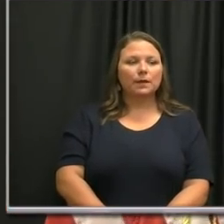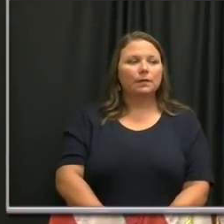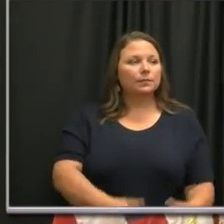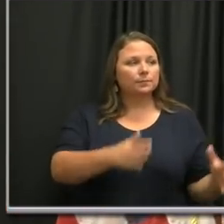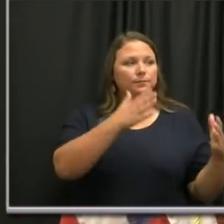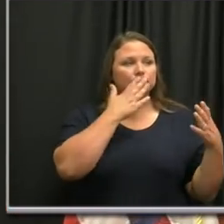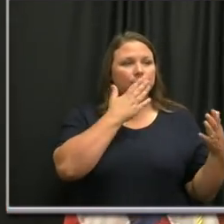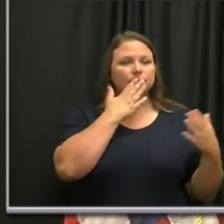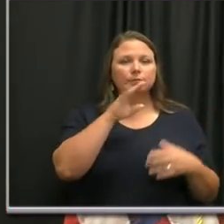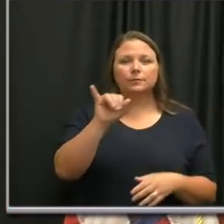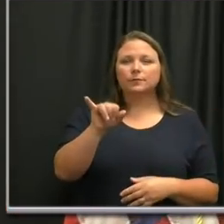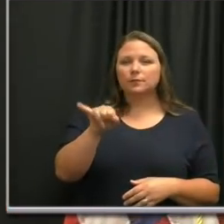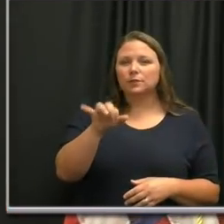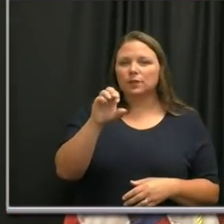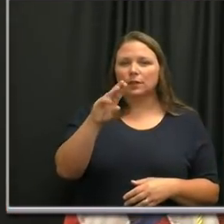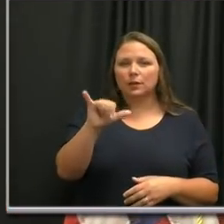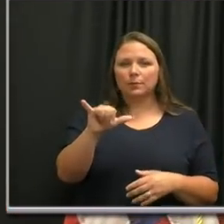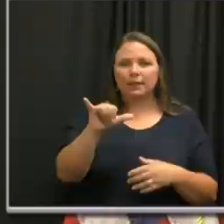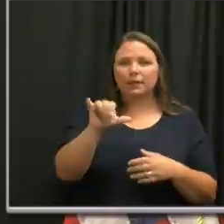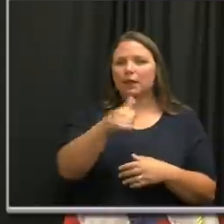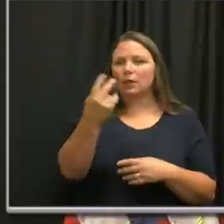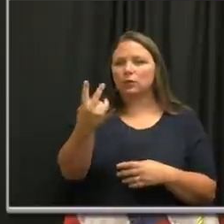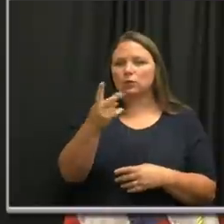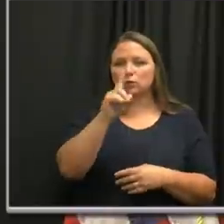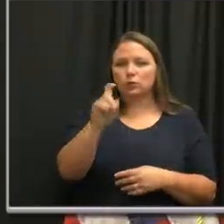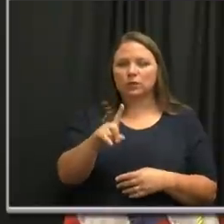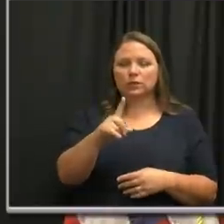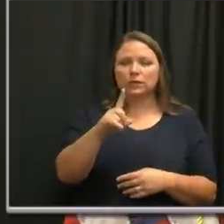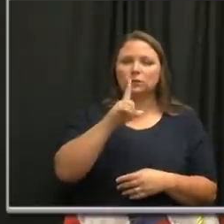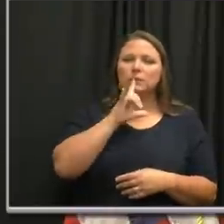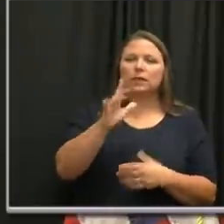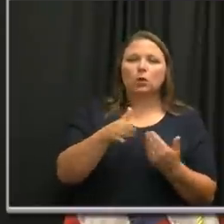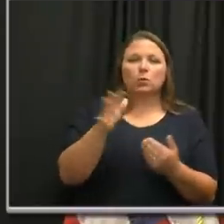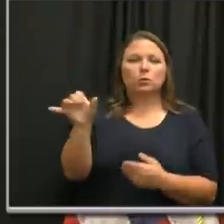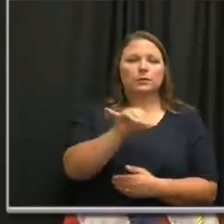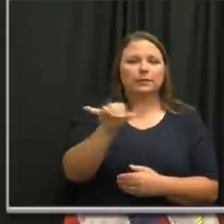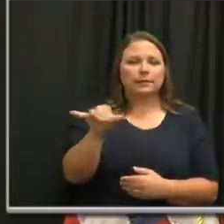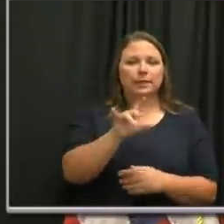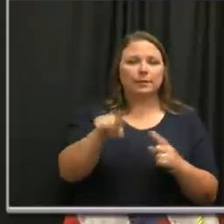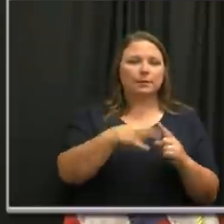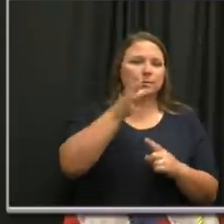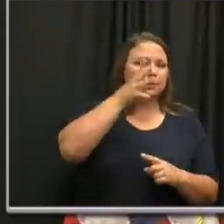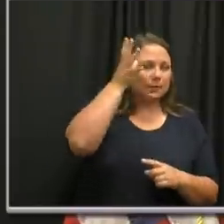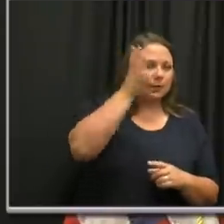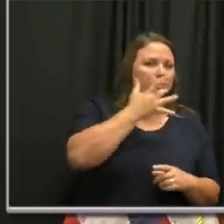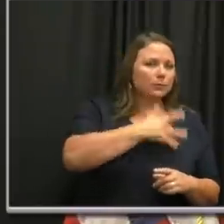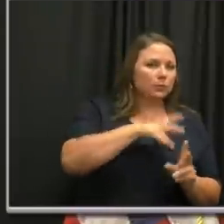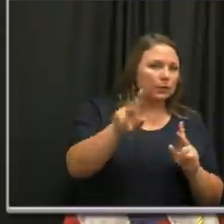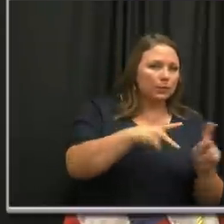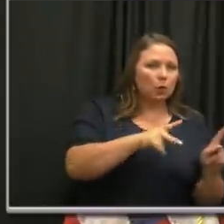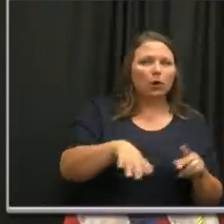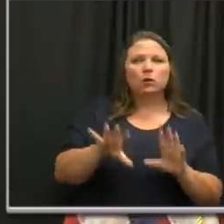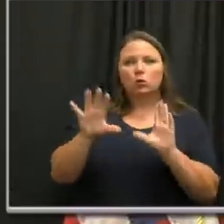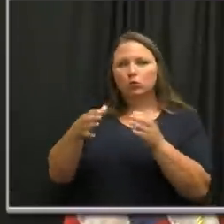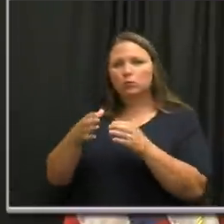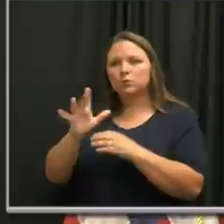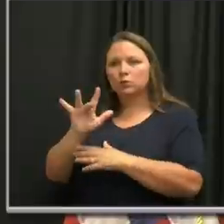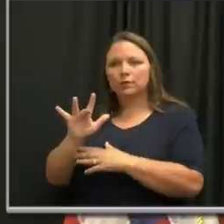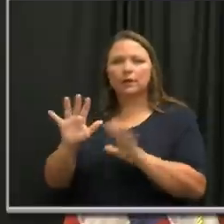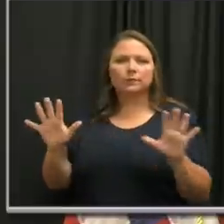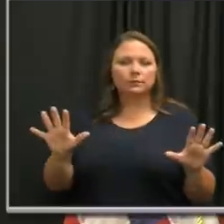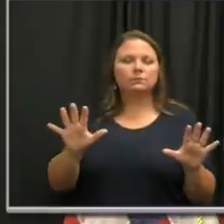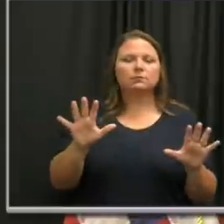Thank you. And Jeremy, regarding your two questions, it kind of, in my opinion, are almost the same about parents and birthday parties, as well as groups of 25.